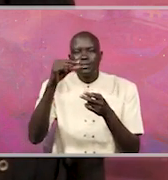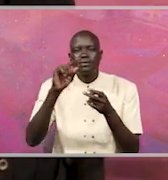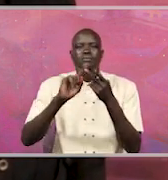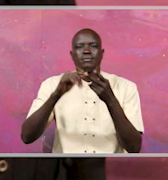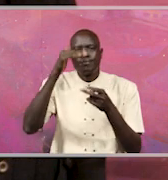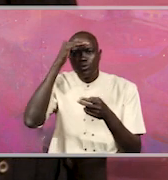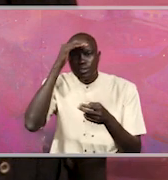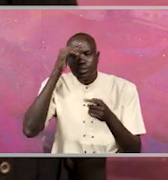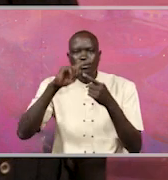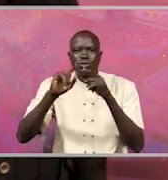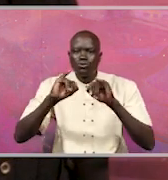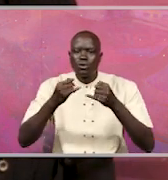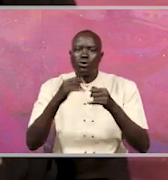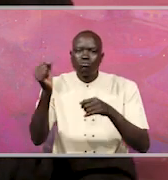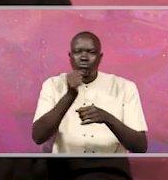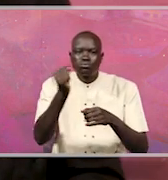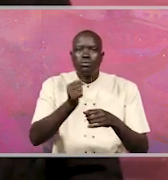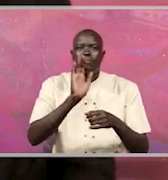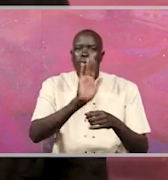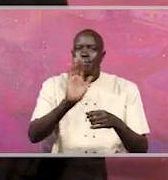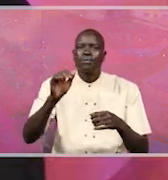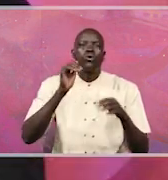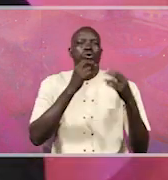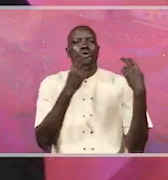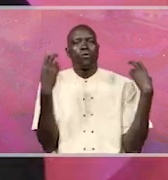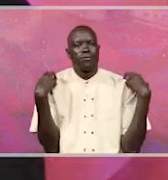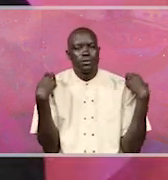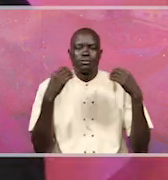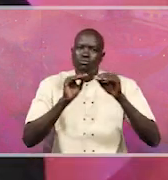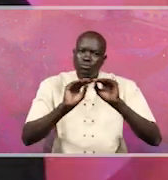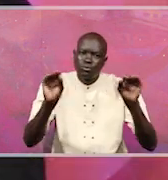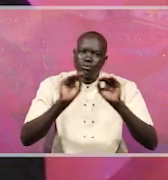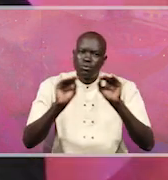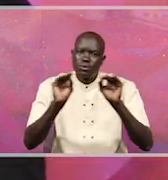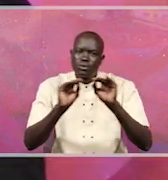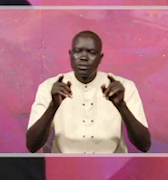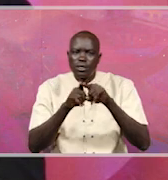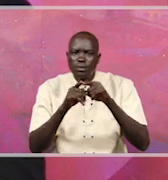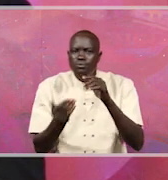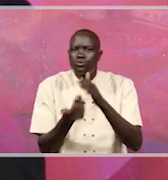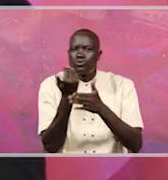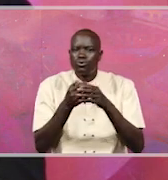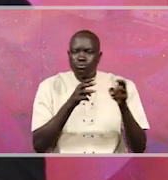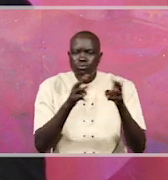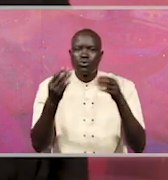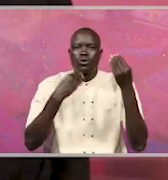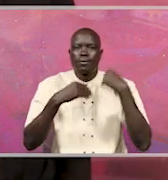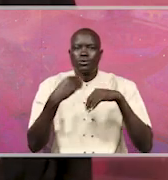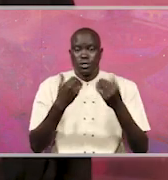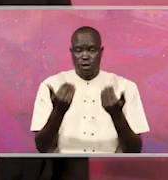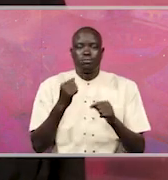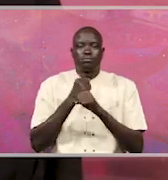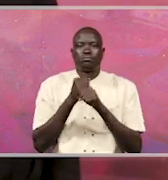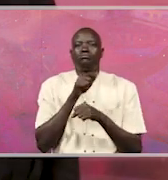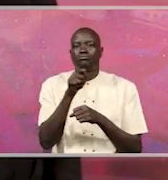police to also involve their officers to train in the new trends of corruption-related tendencies. So that's what